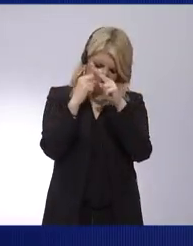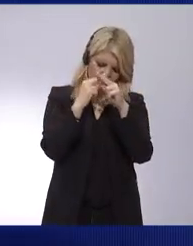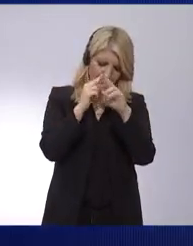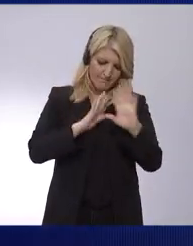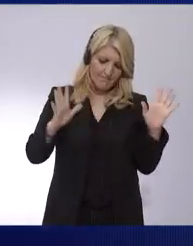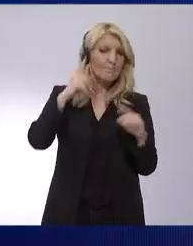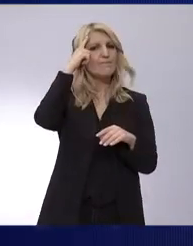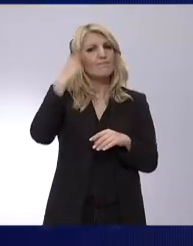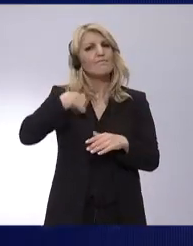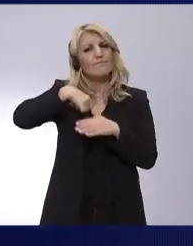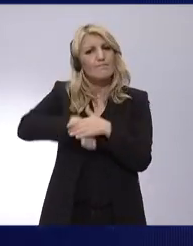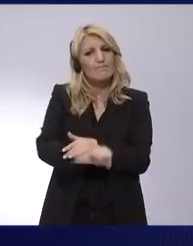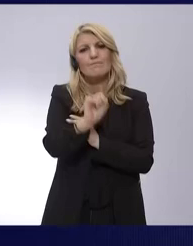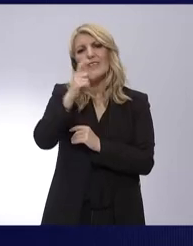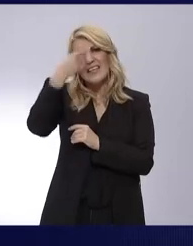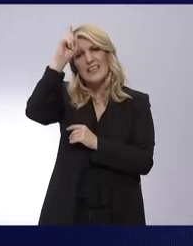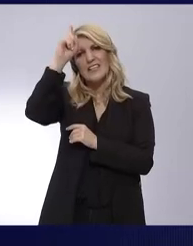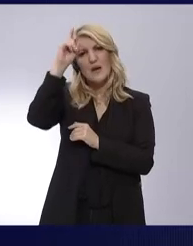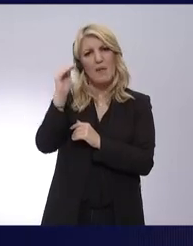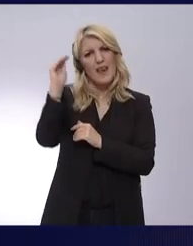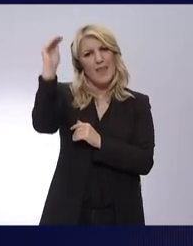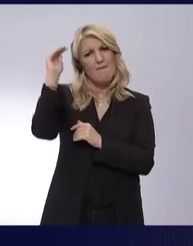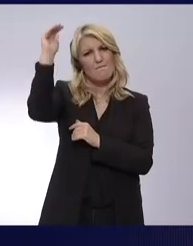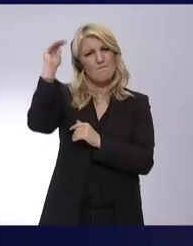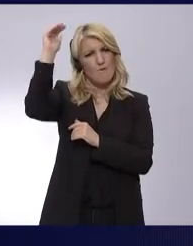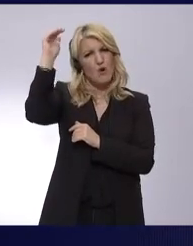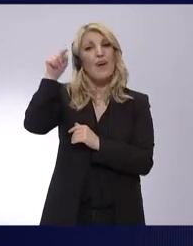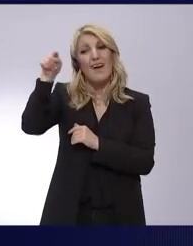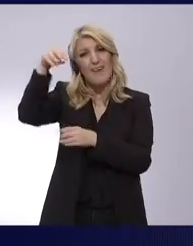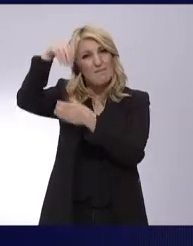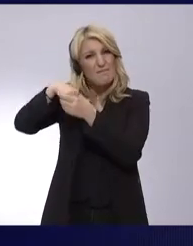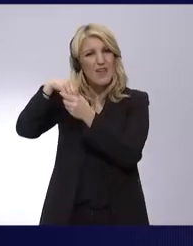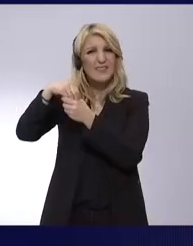and in the Bavarian Parliament in Munich